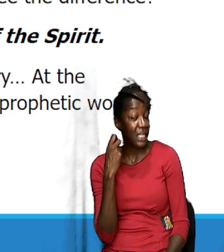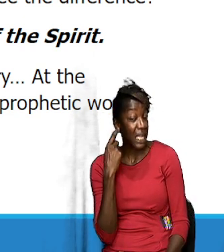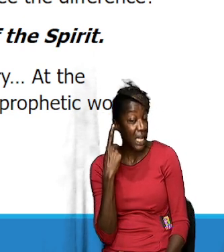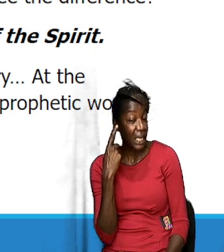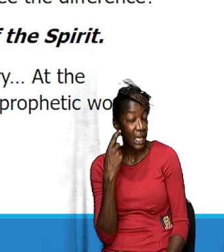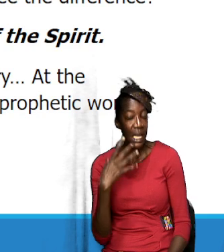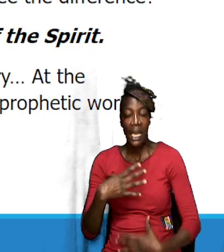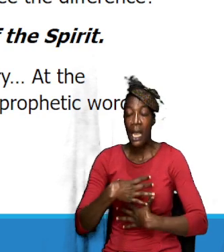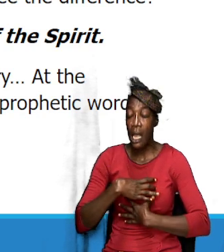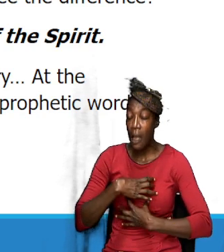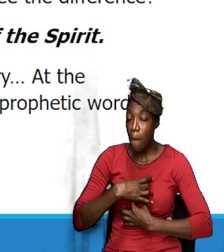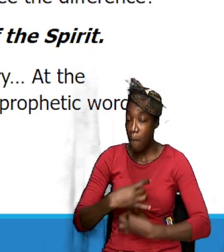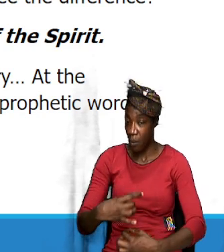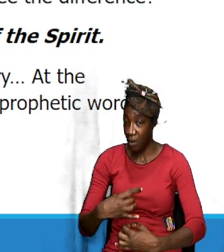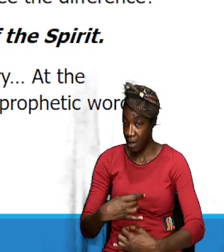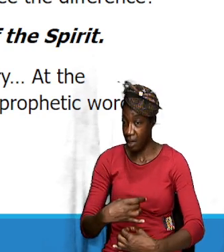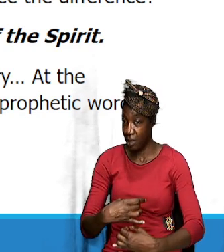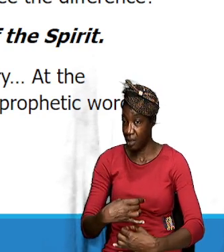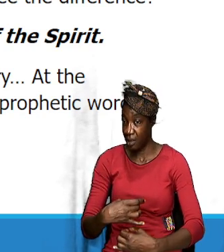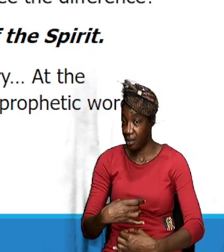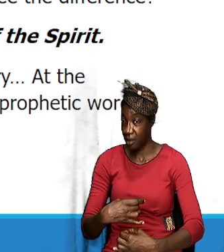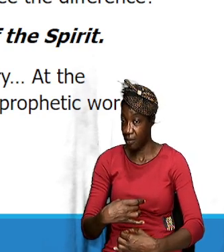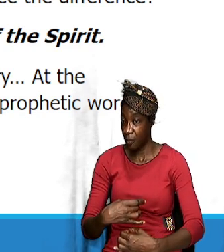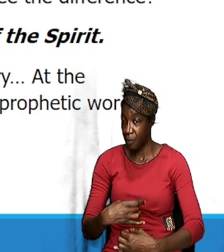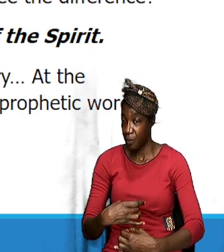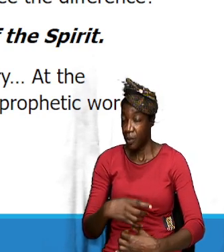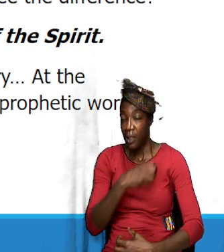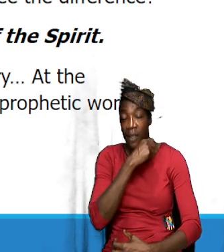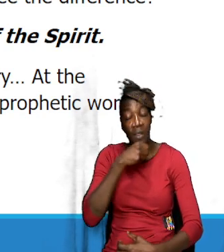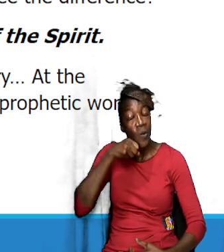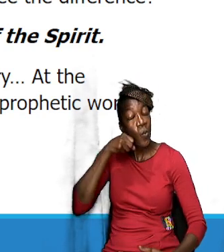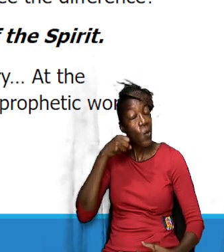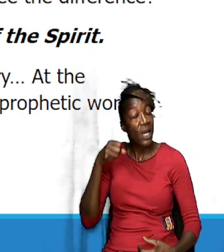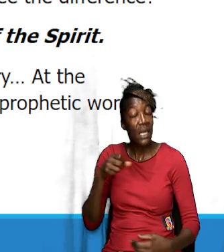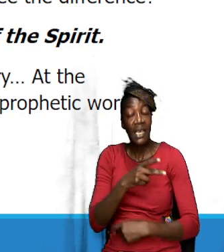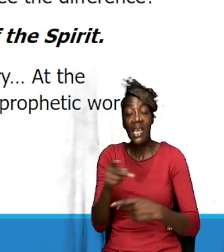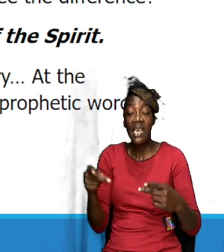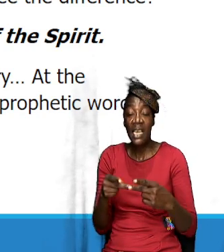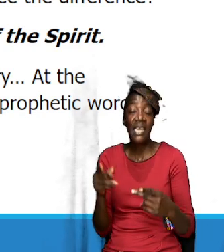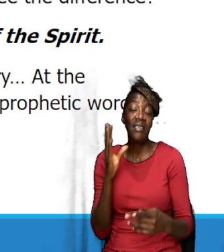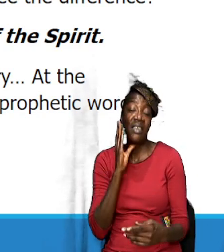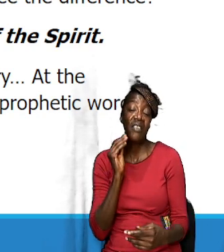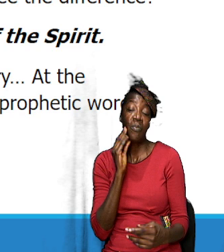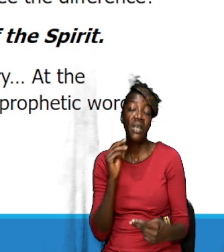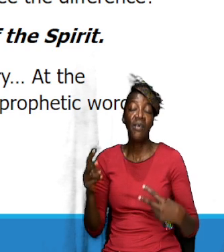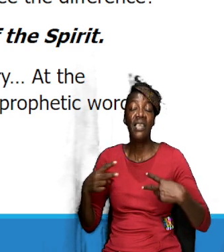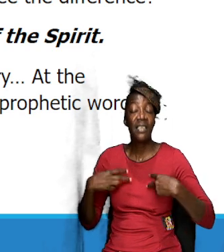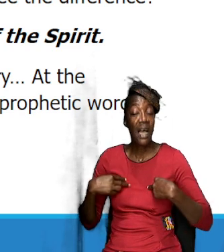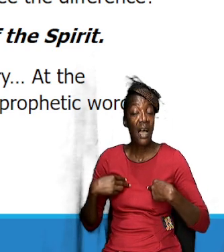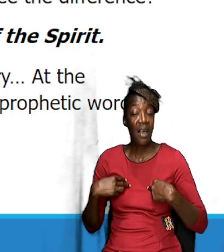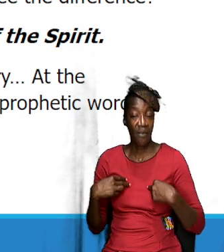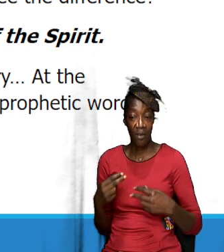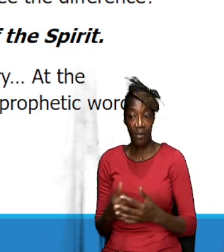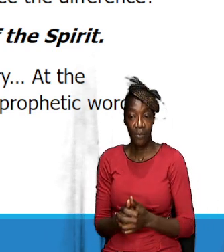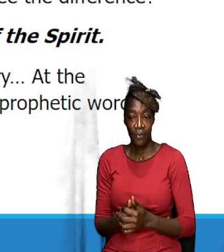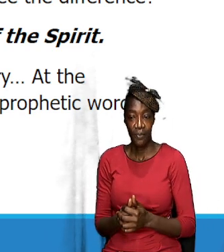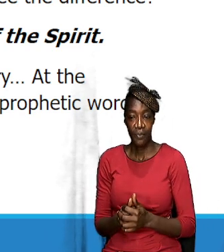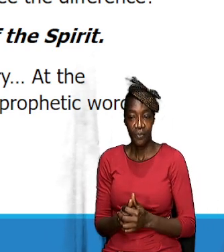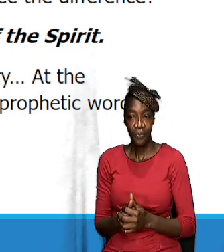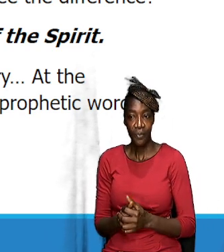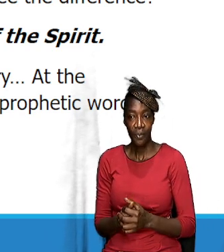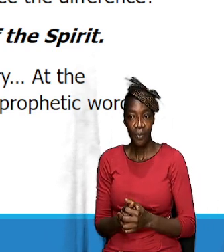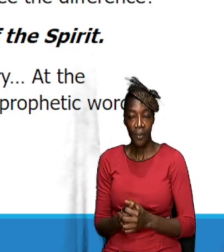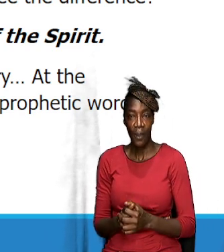the impact, the the wilderness experience have on him. So, let us look at Luke